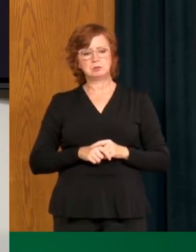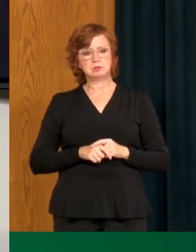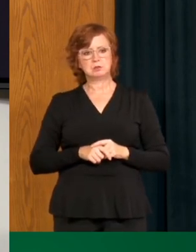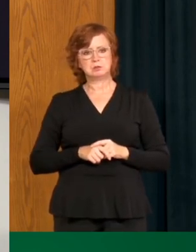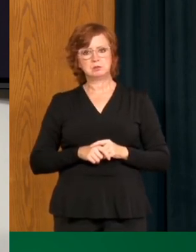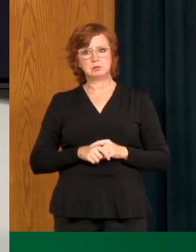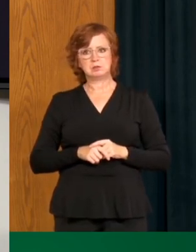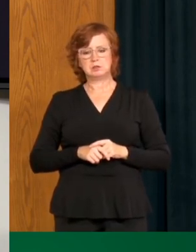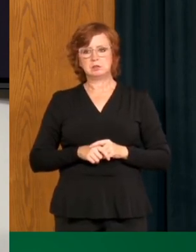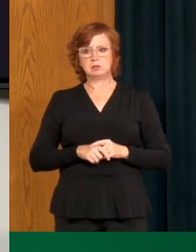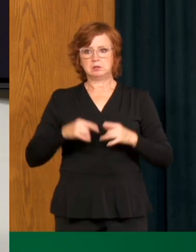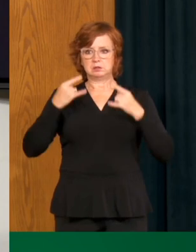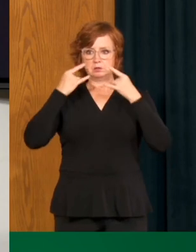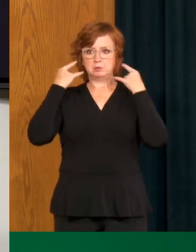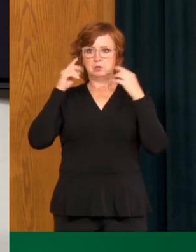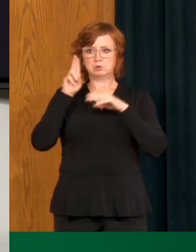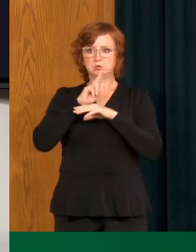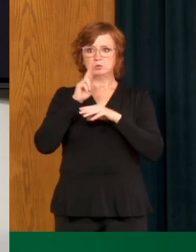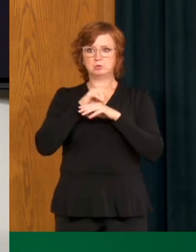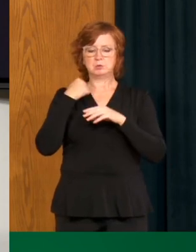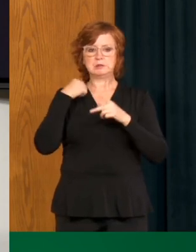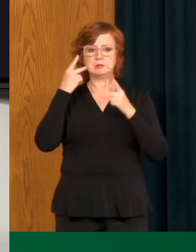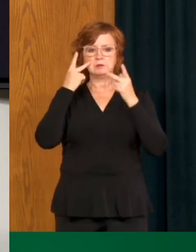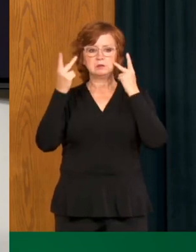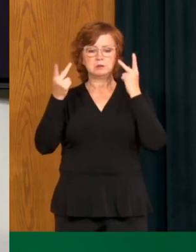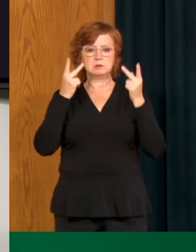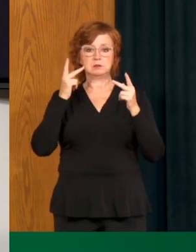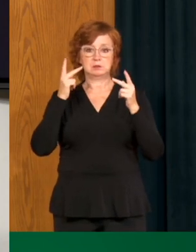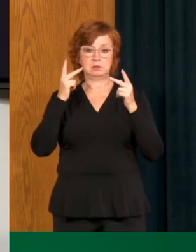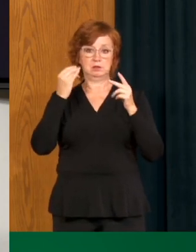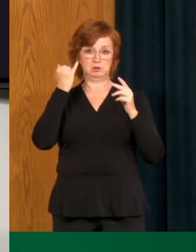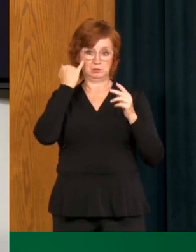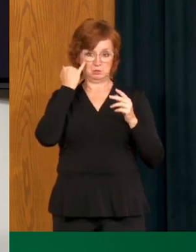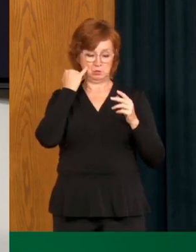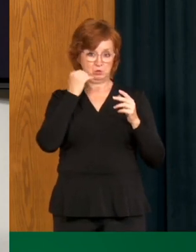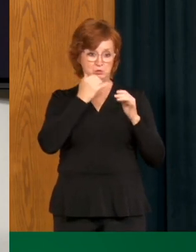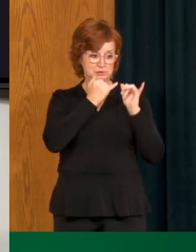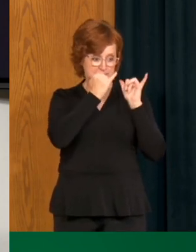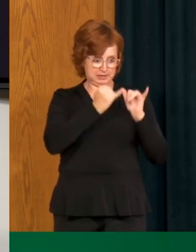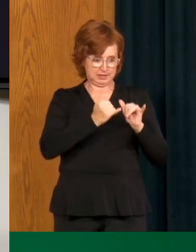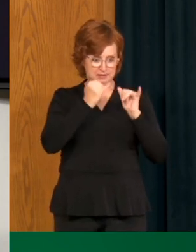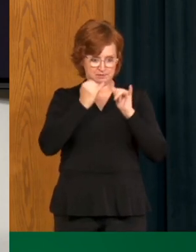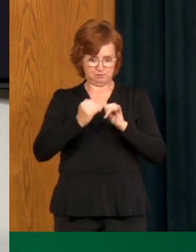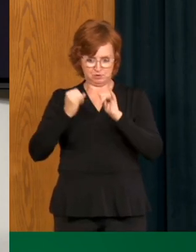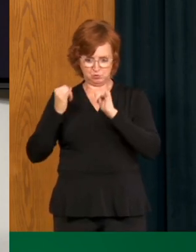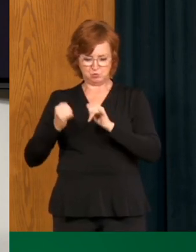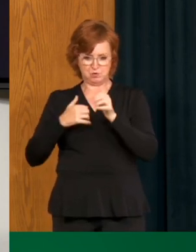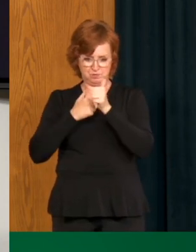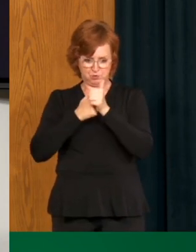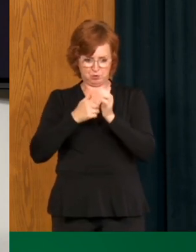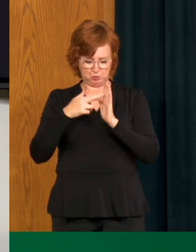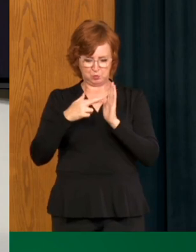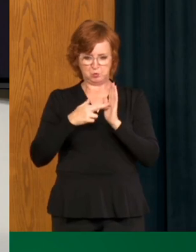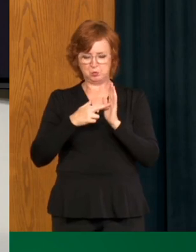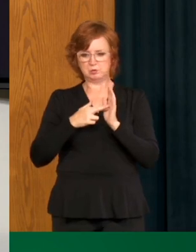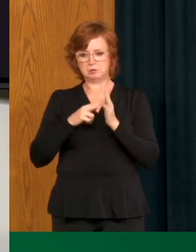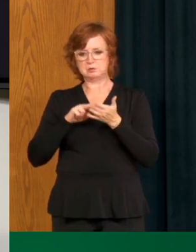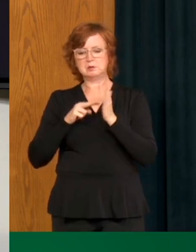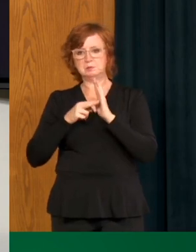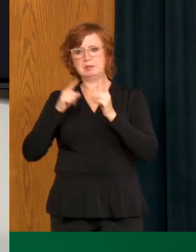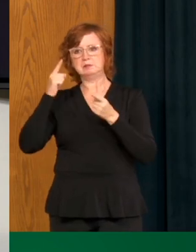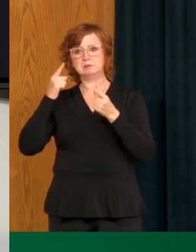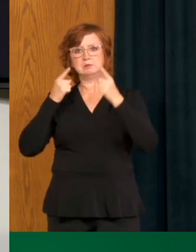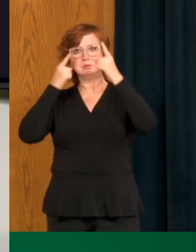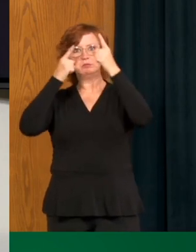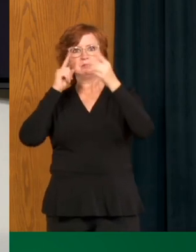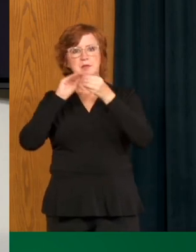numbers, but in general, we have seen that if all of us do the right thing, that's how we keep numbers low and responding to